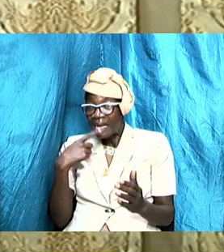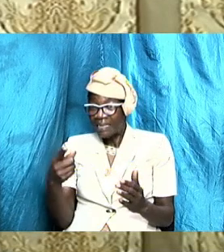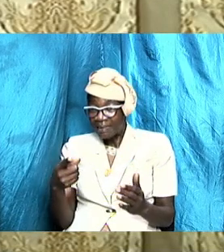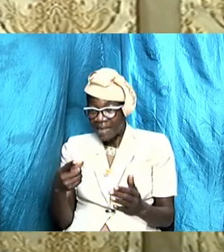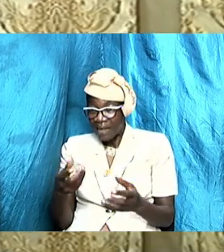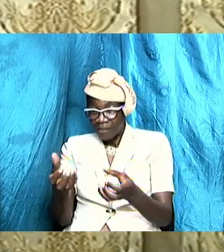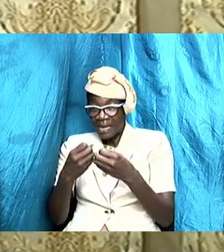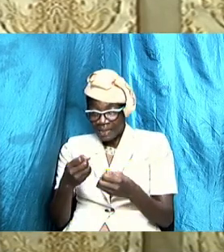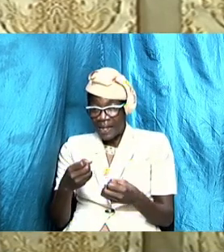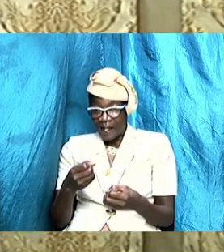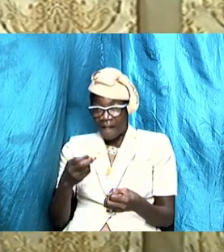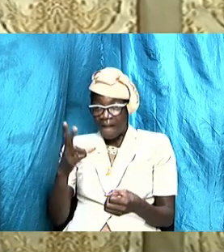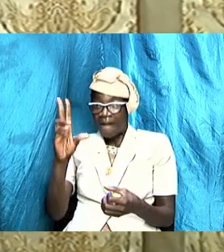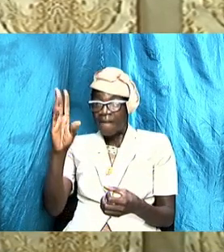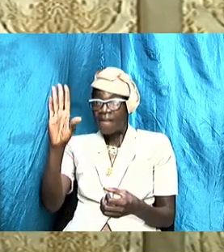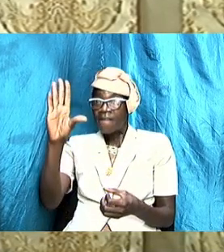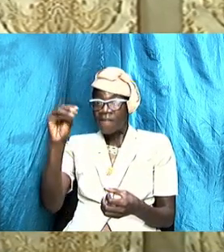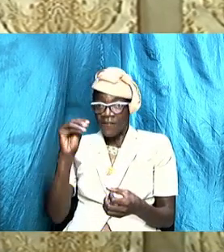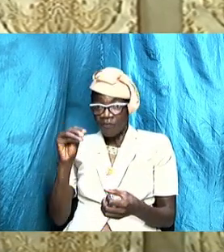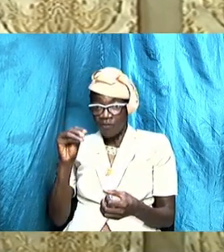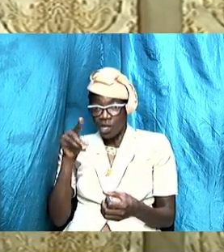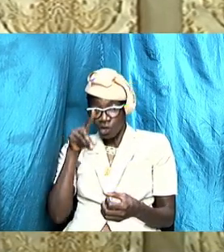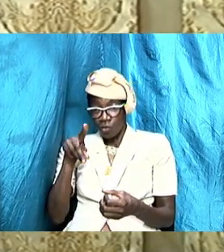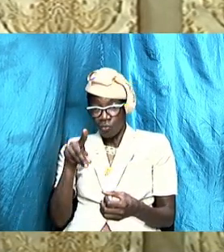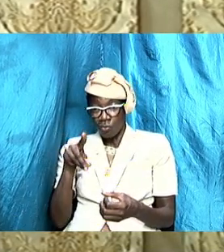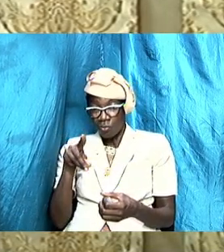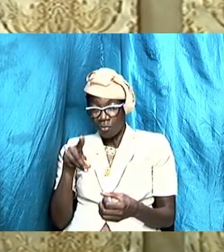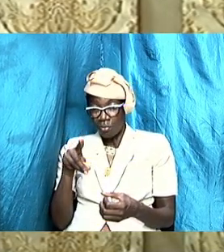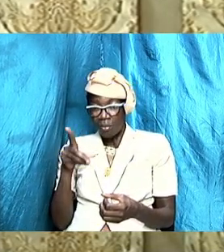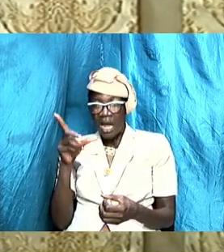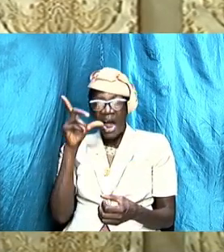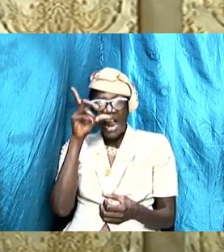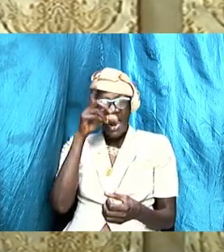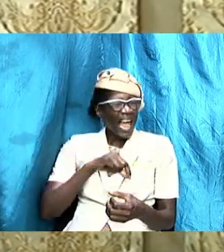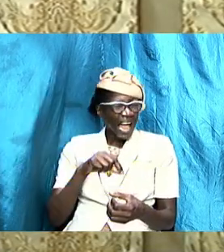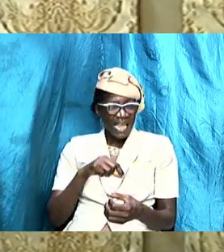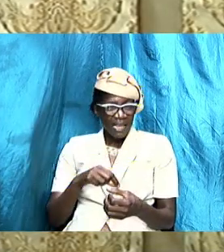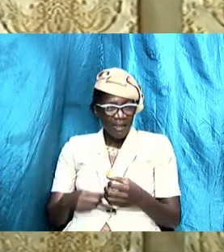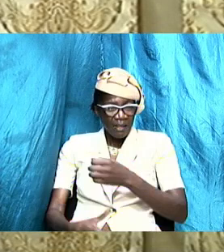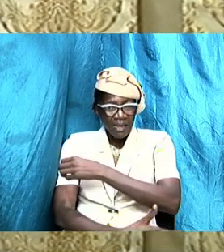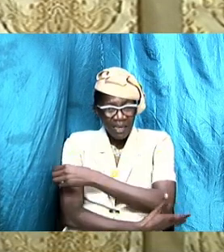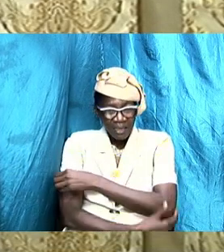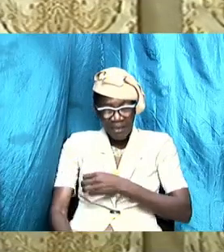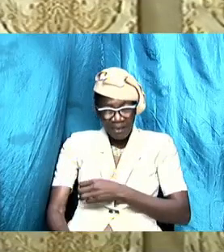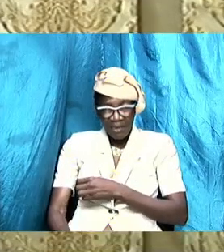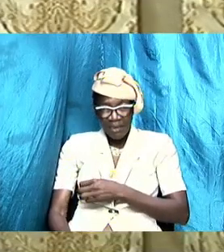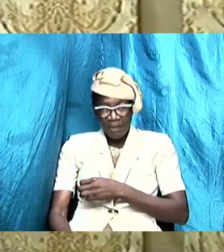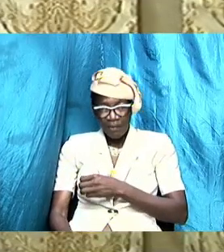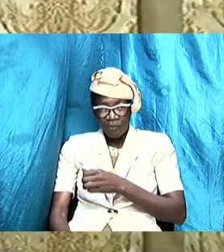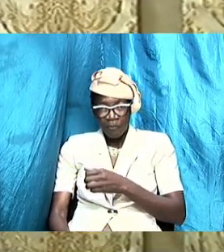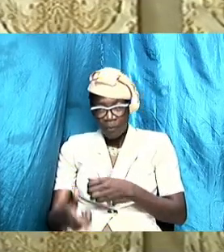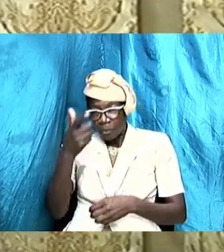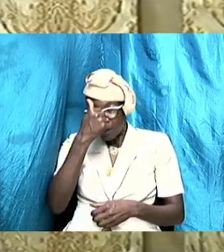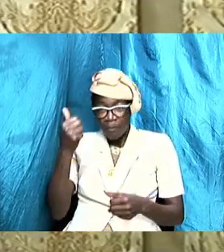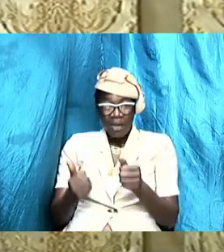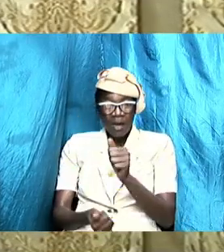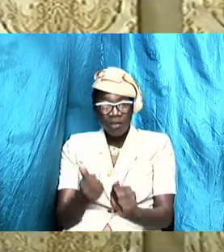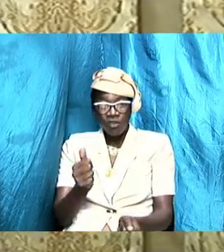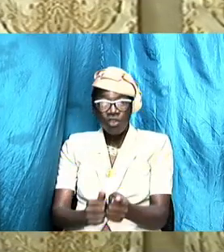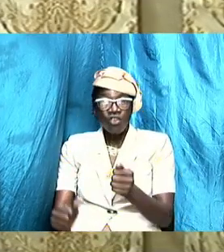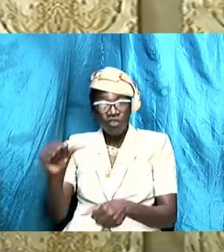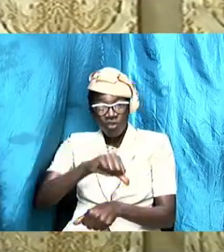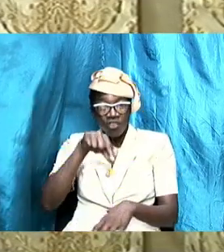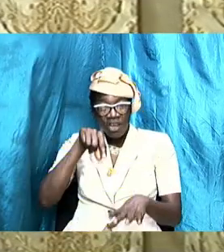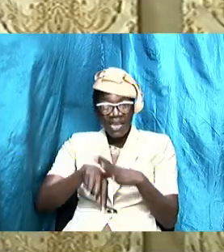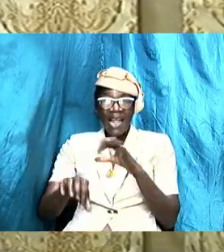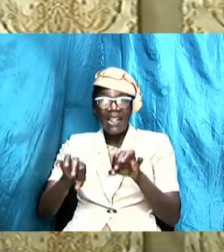a cheat and a liar and the cause of destruction in your family